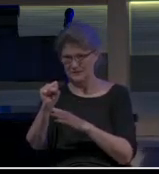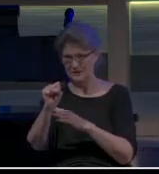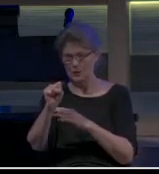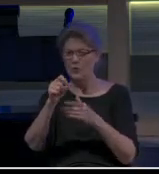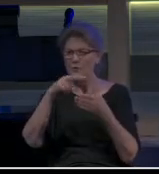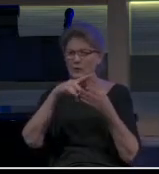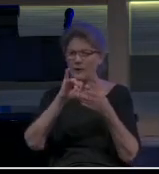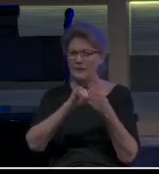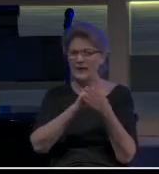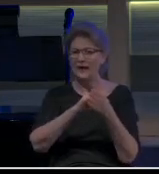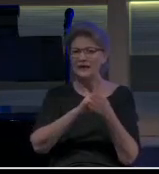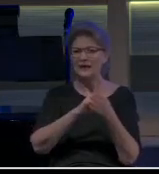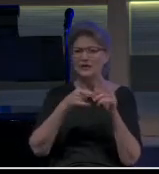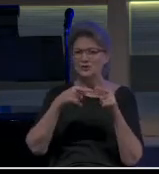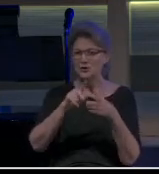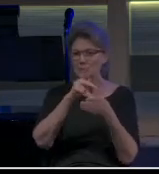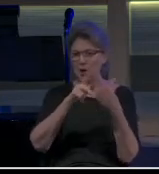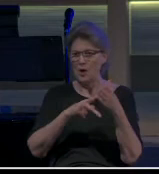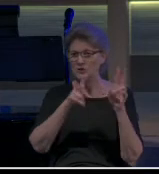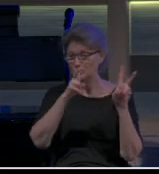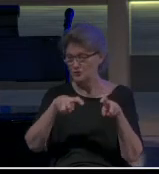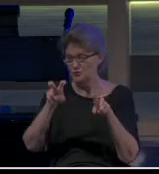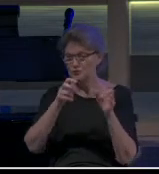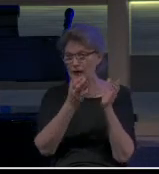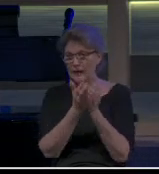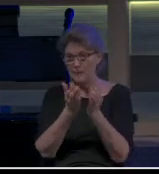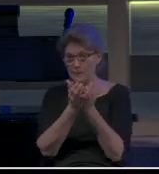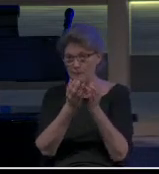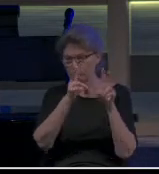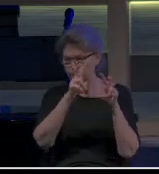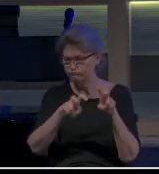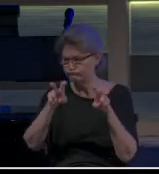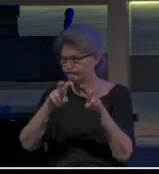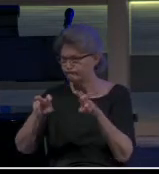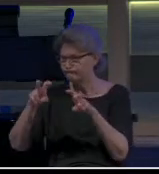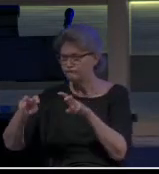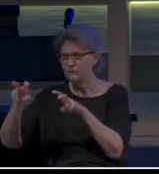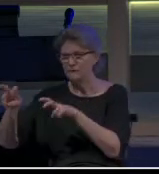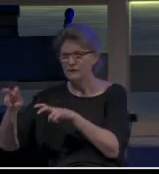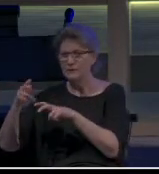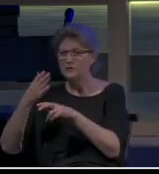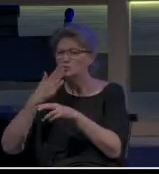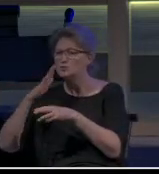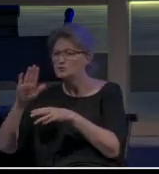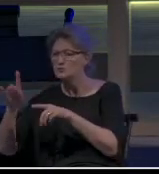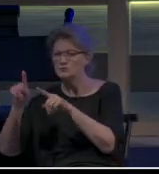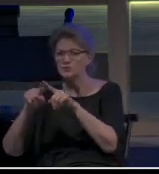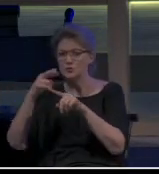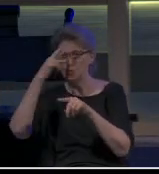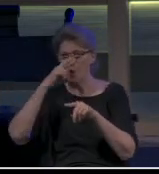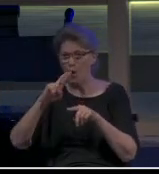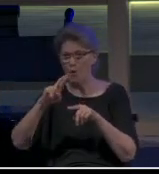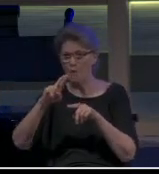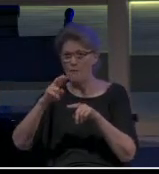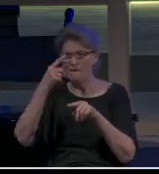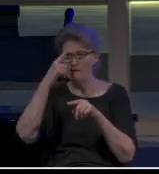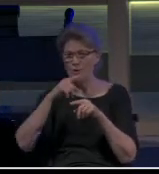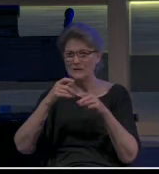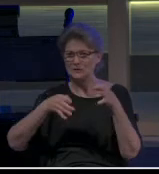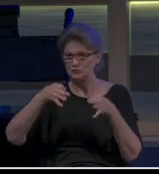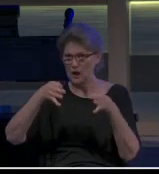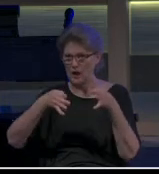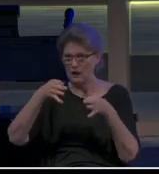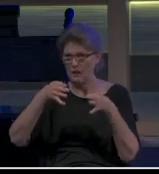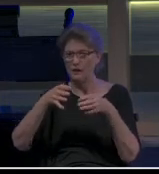Fair Havens during Paul's trip when he was going from Jerusalem to Rome for his trial